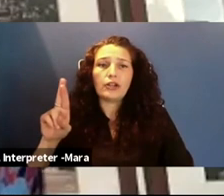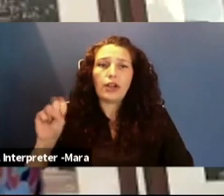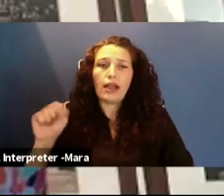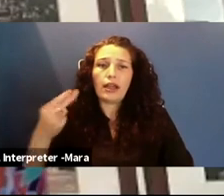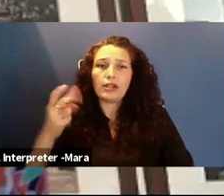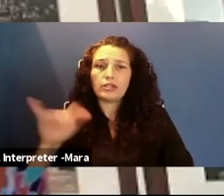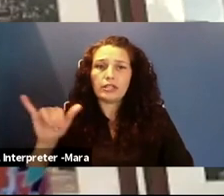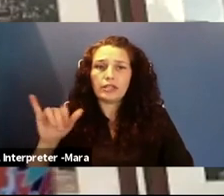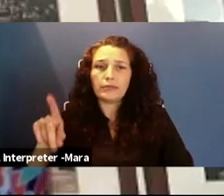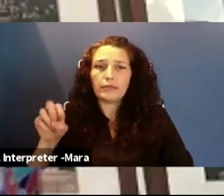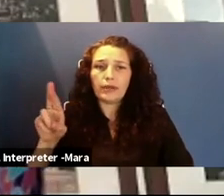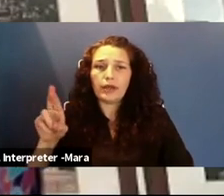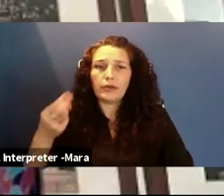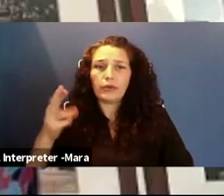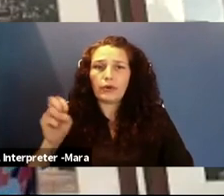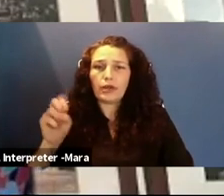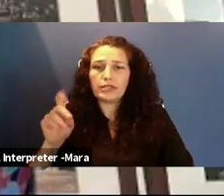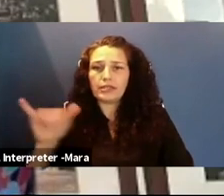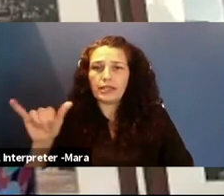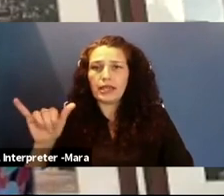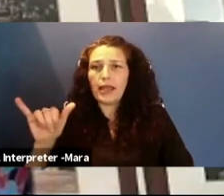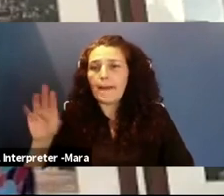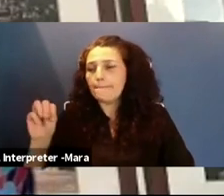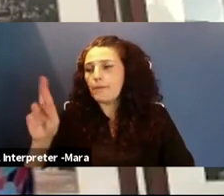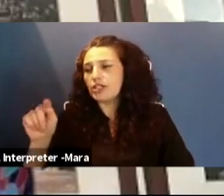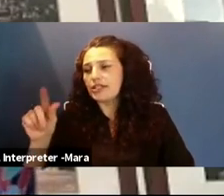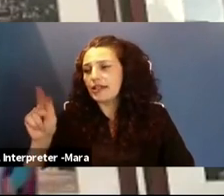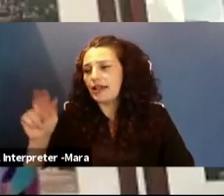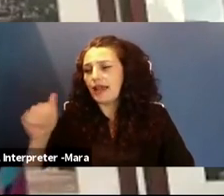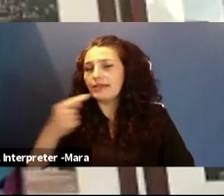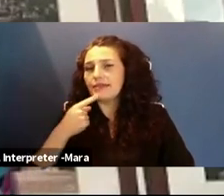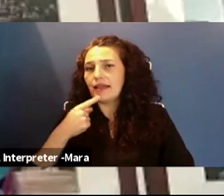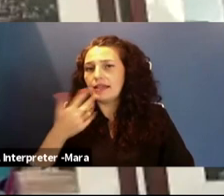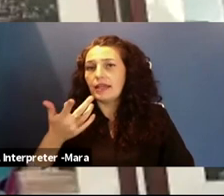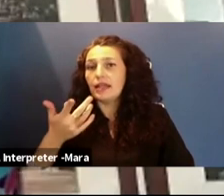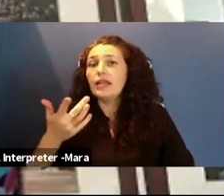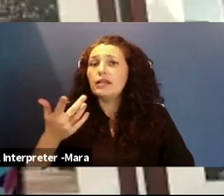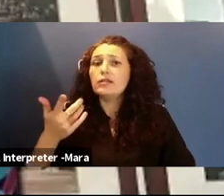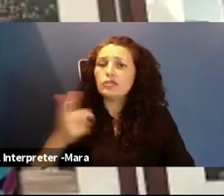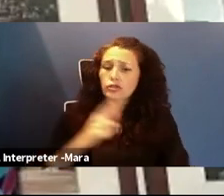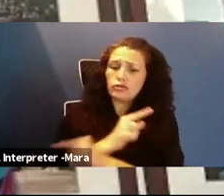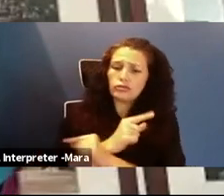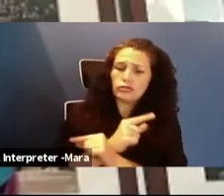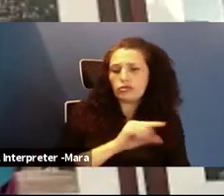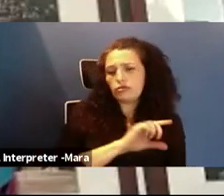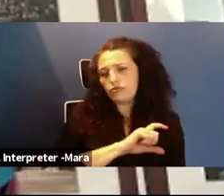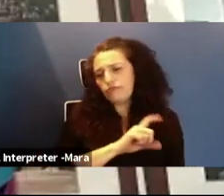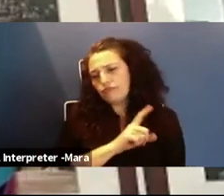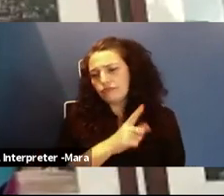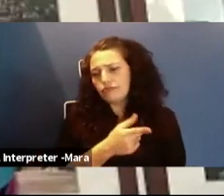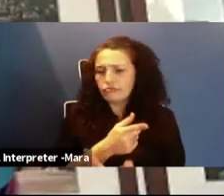Martina Navarrova said security used to be an inconvenience, but now